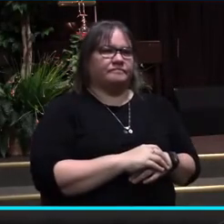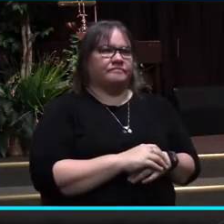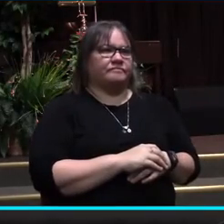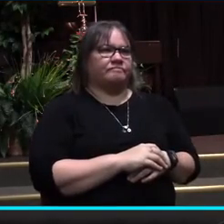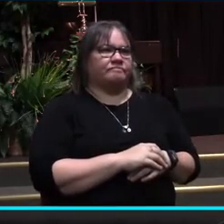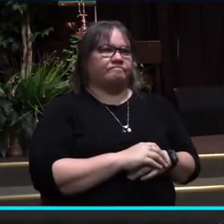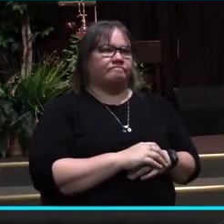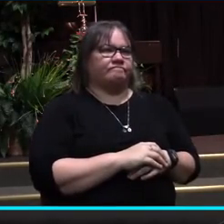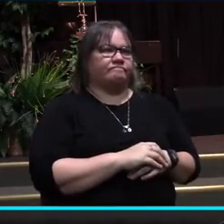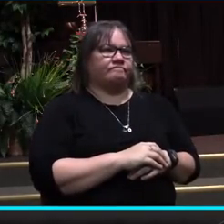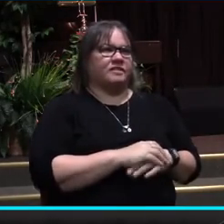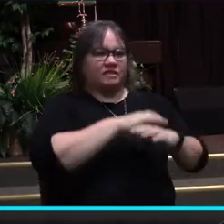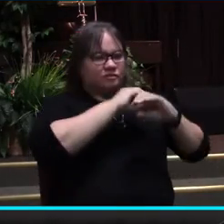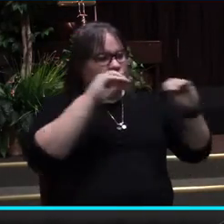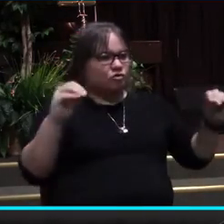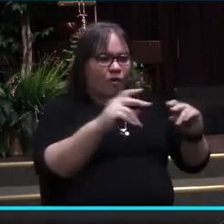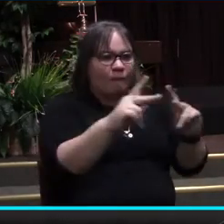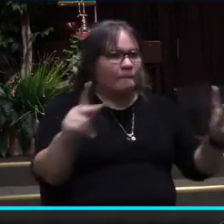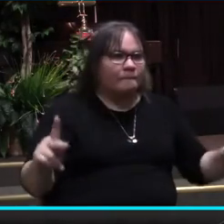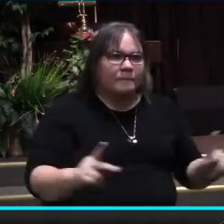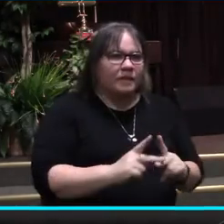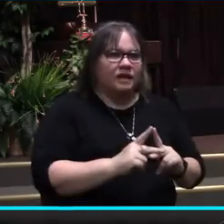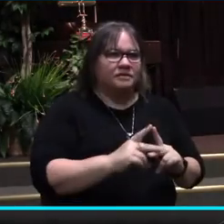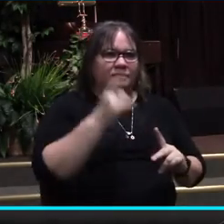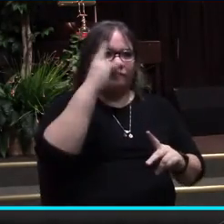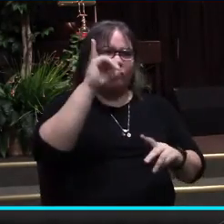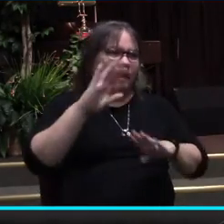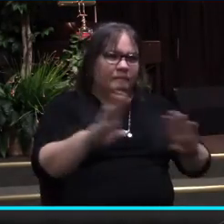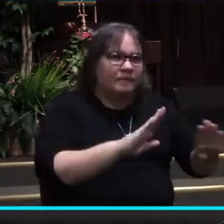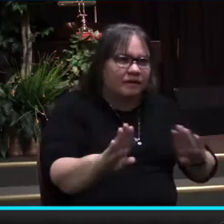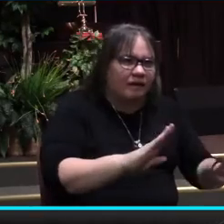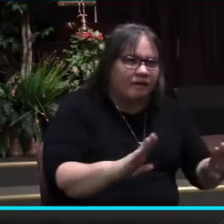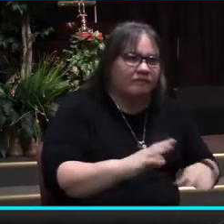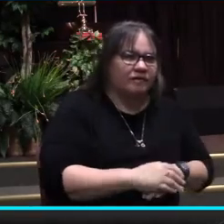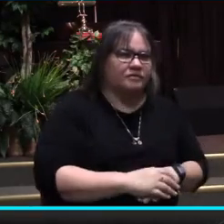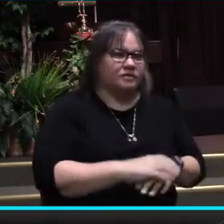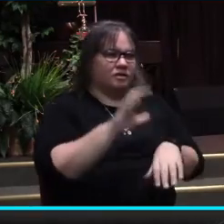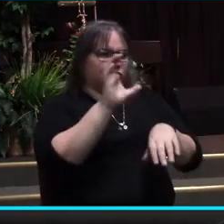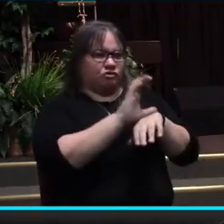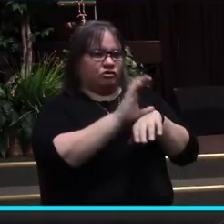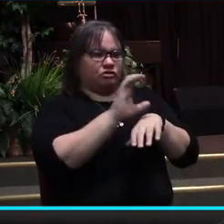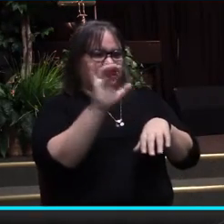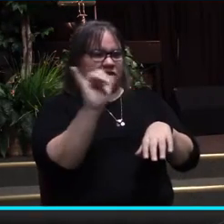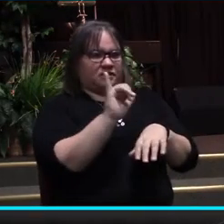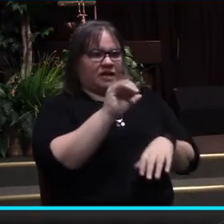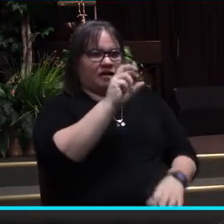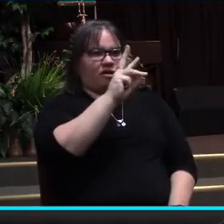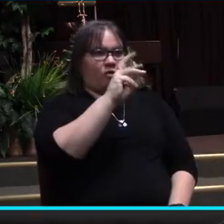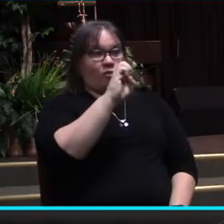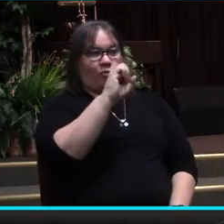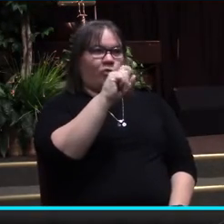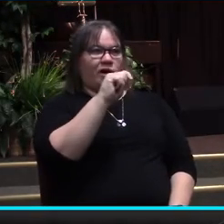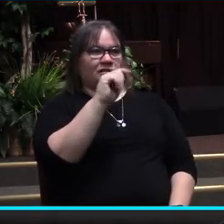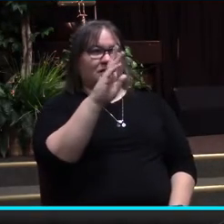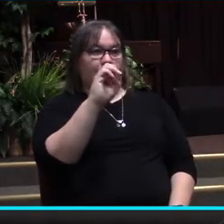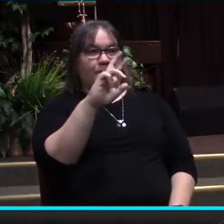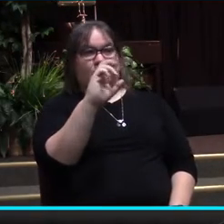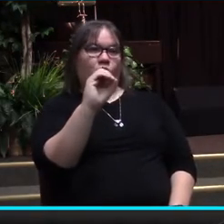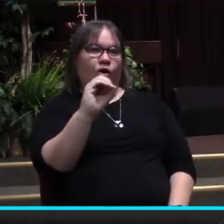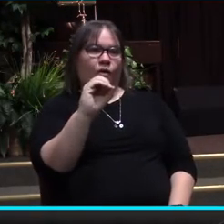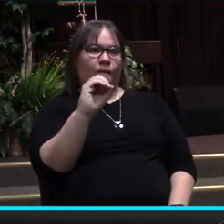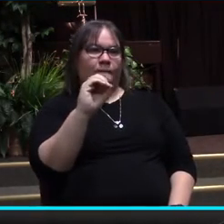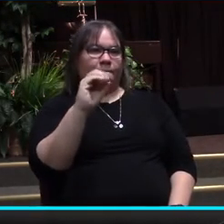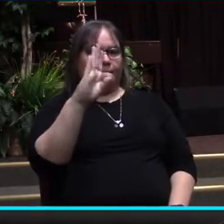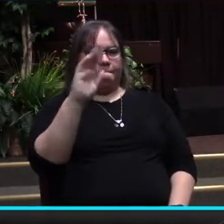place for that kind of behavior. Churches like Westboro Baptist Church are antithetical